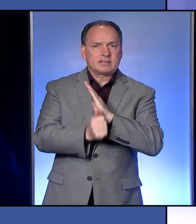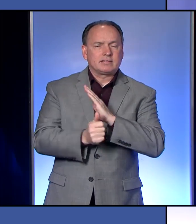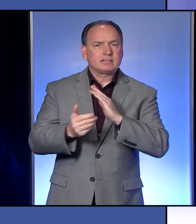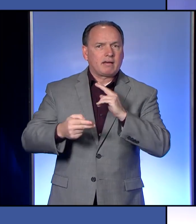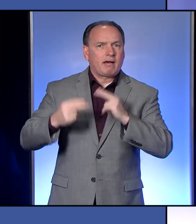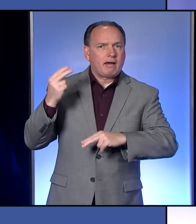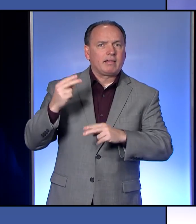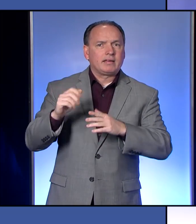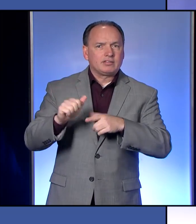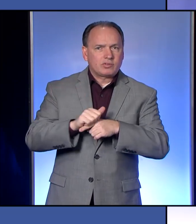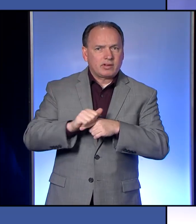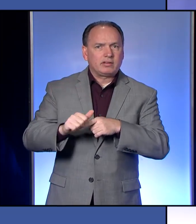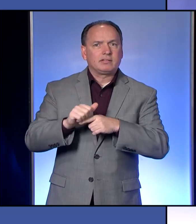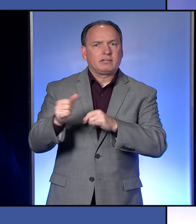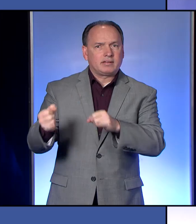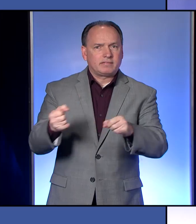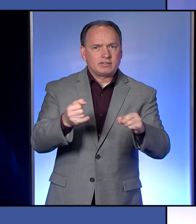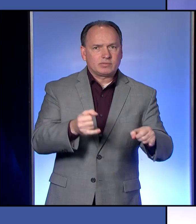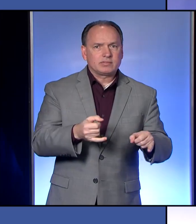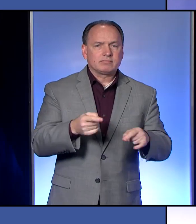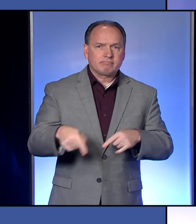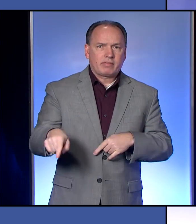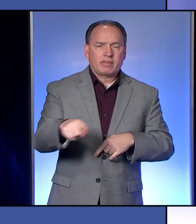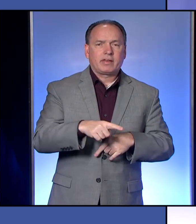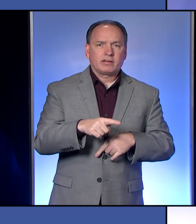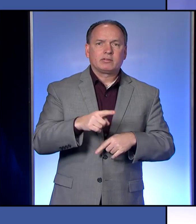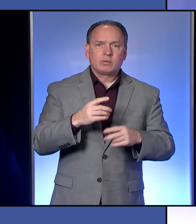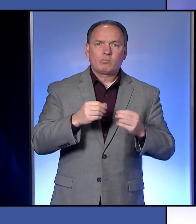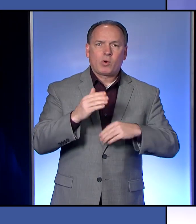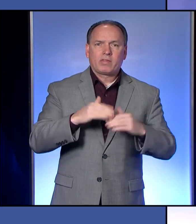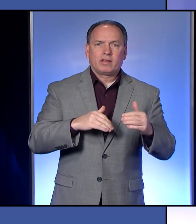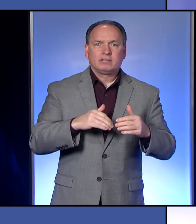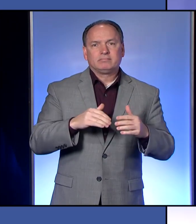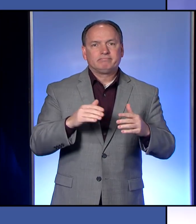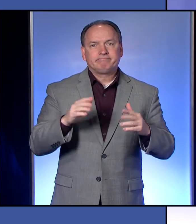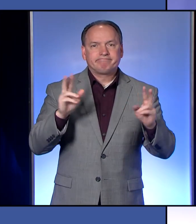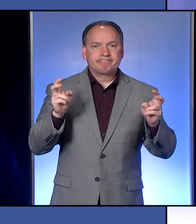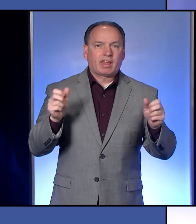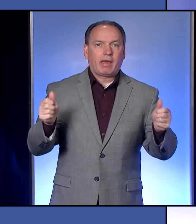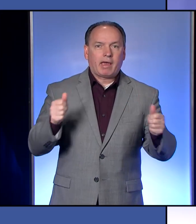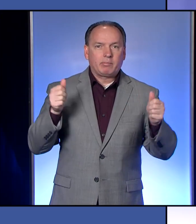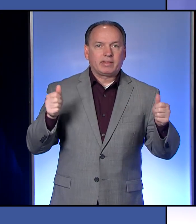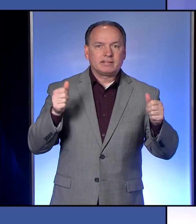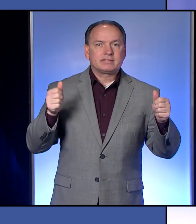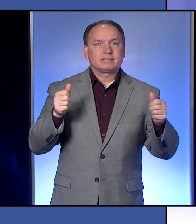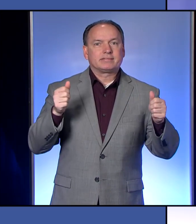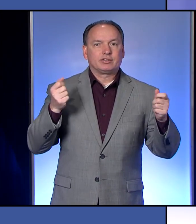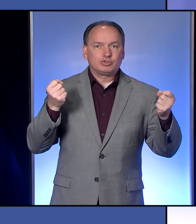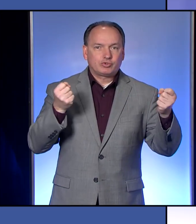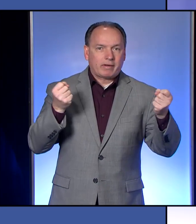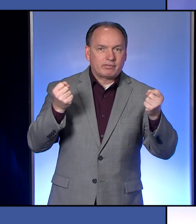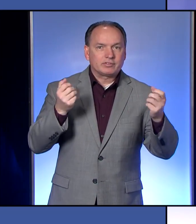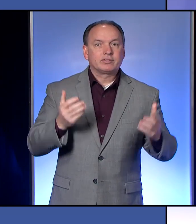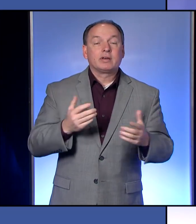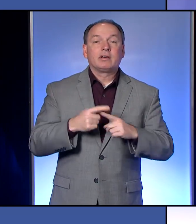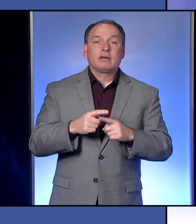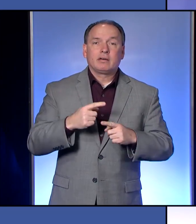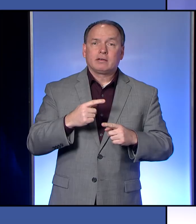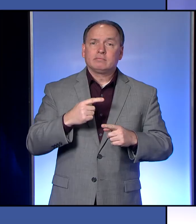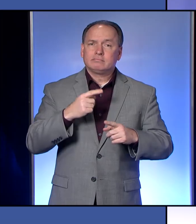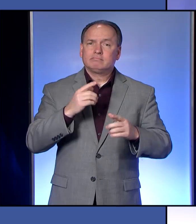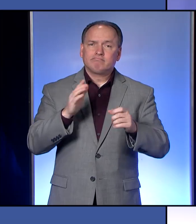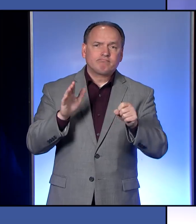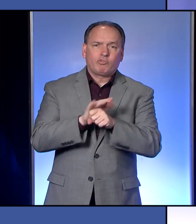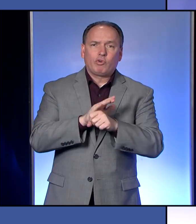highly trained individuals and they are more than just ambulance drivers. I had nothing but the utmost respect for